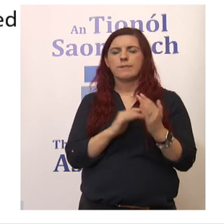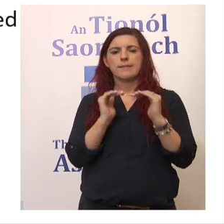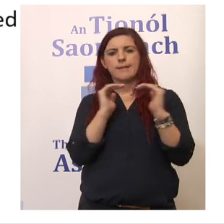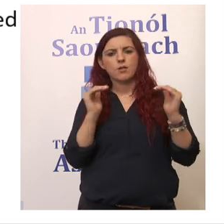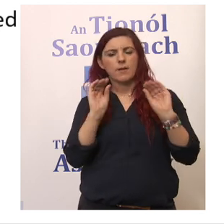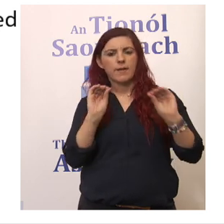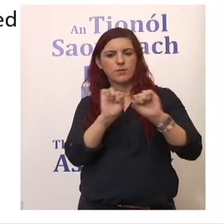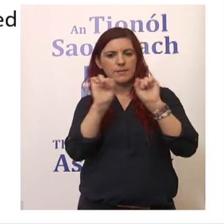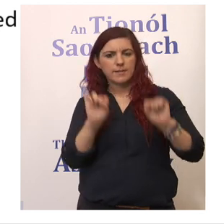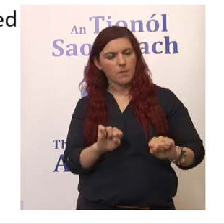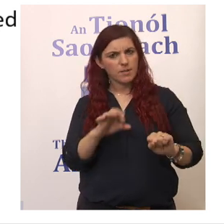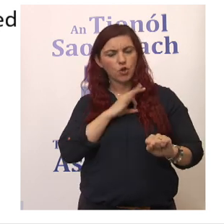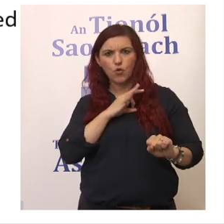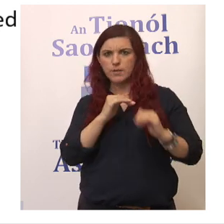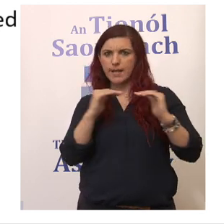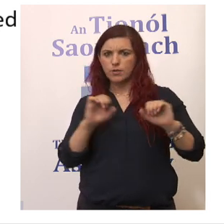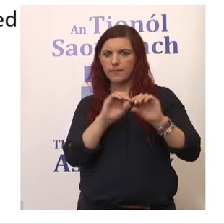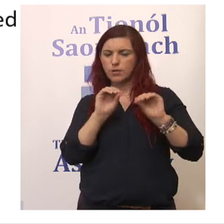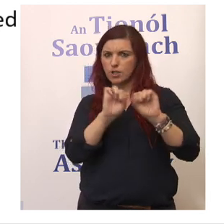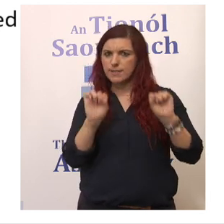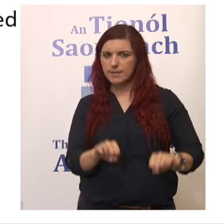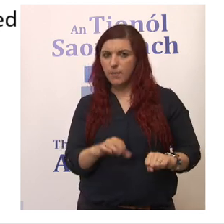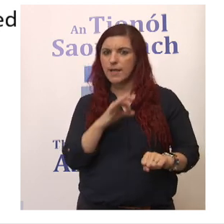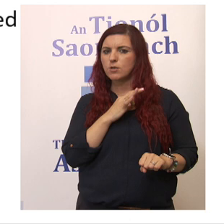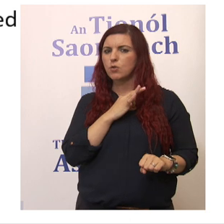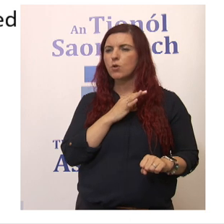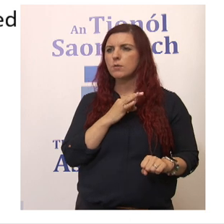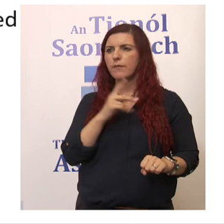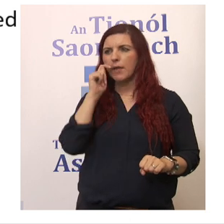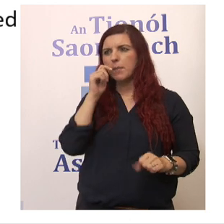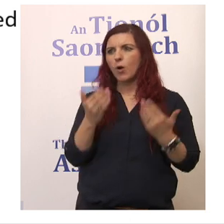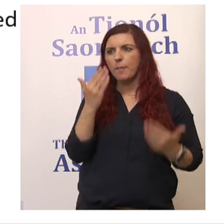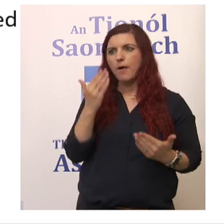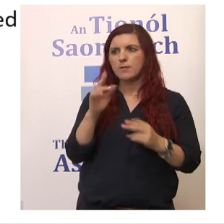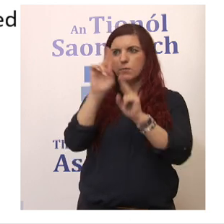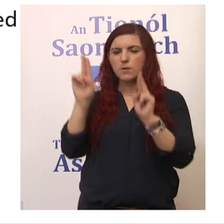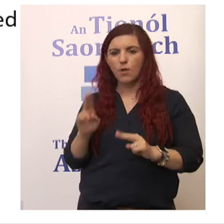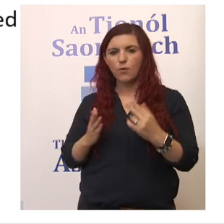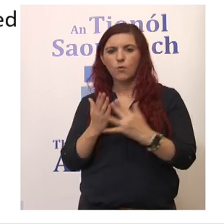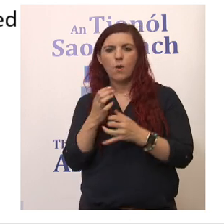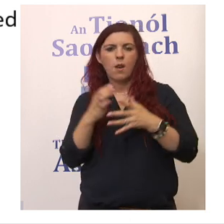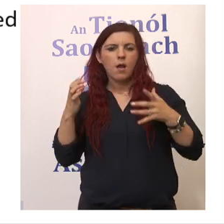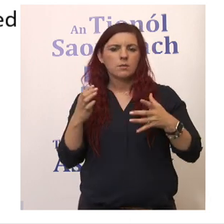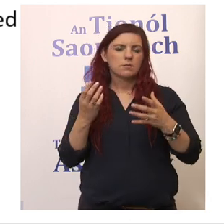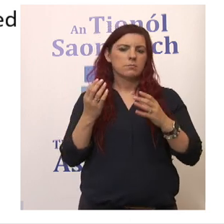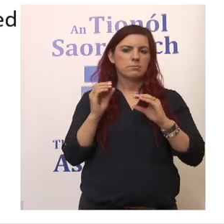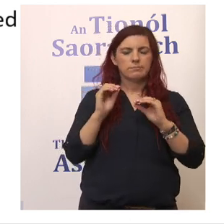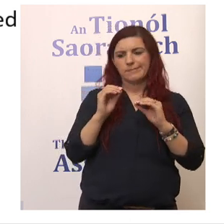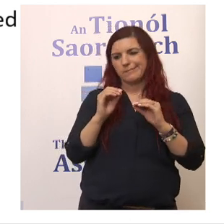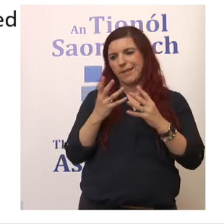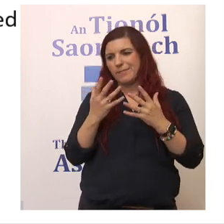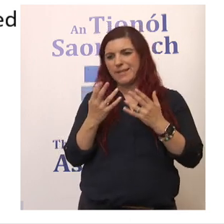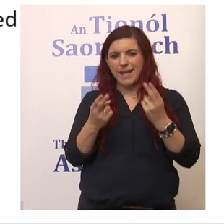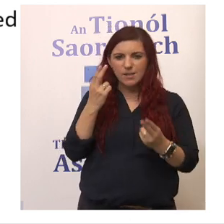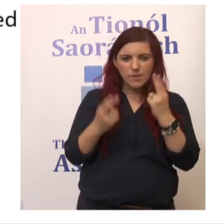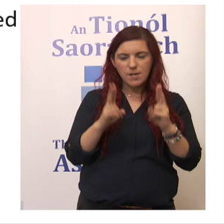system, it's a very, very good one. It's a good one in terms of how we compare ourselves internationally through large scale educational assessments and we can question